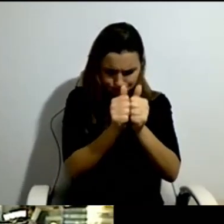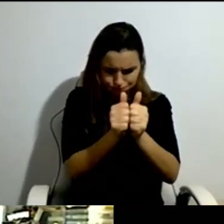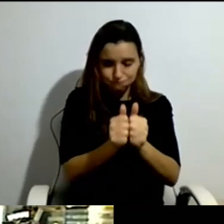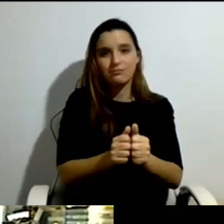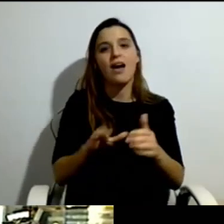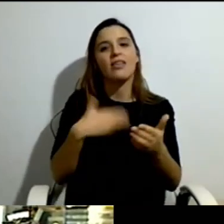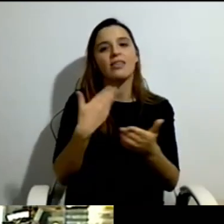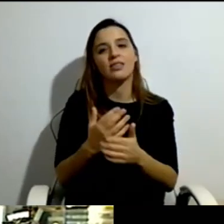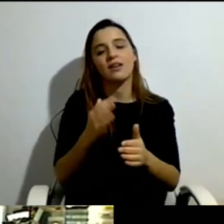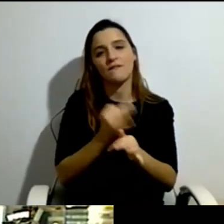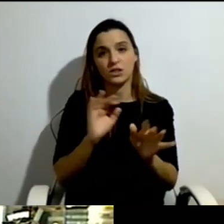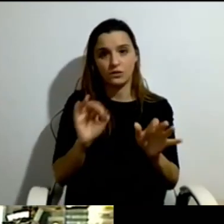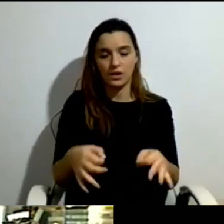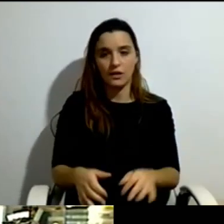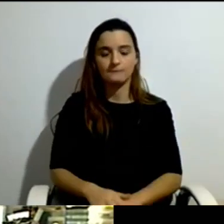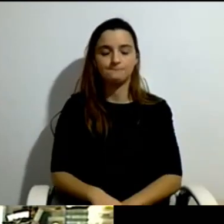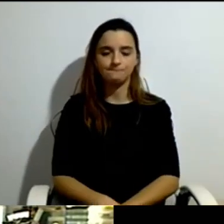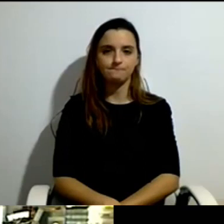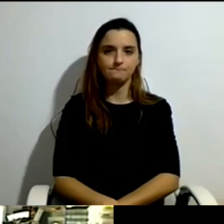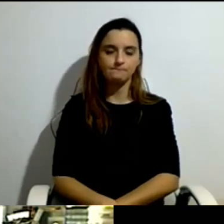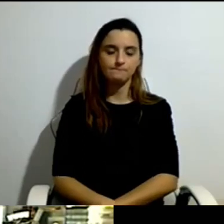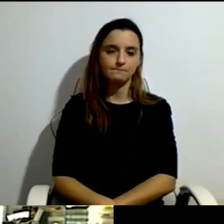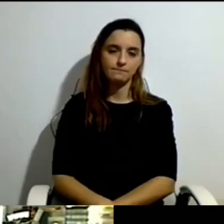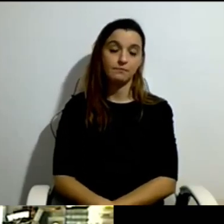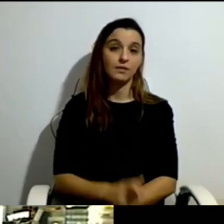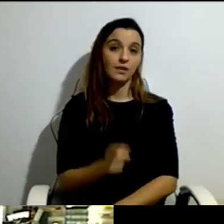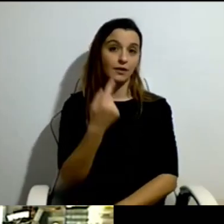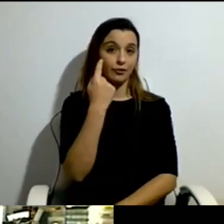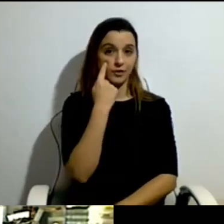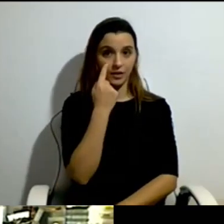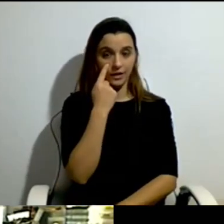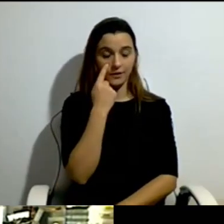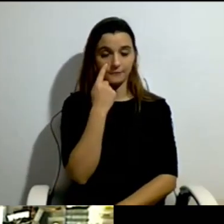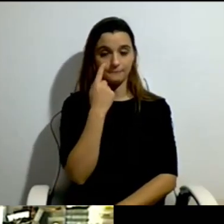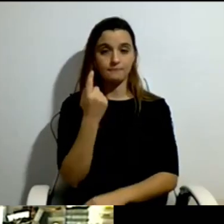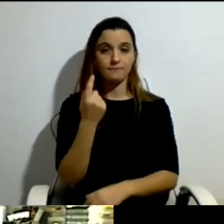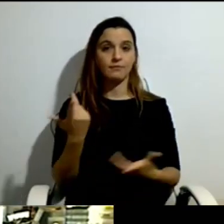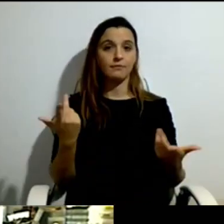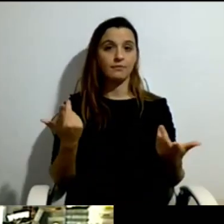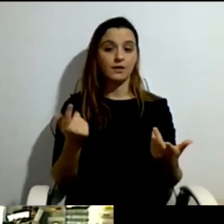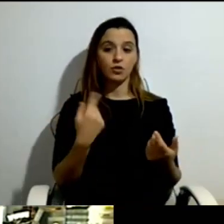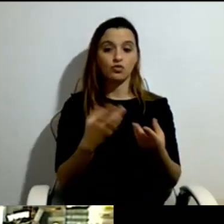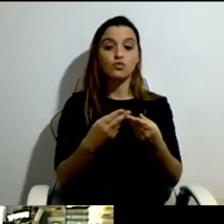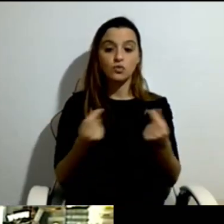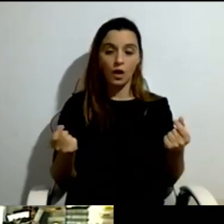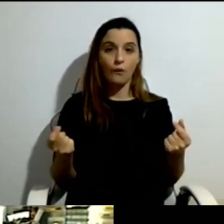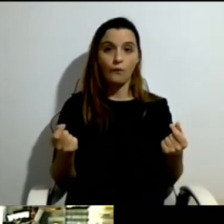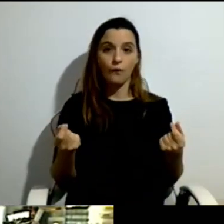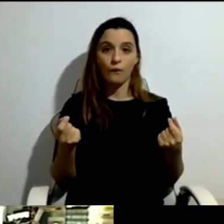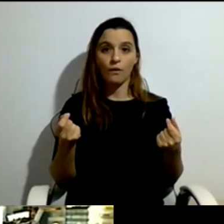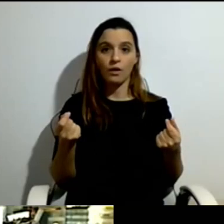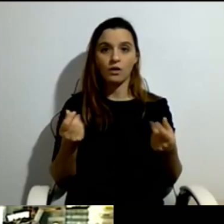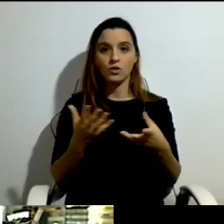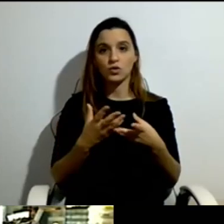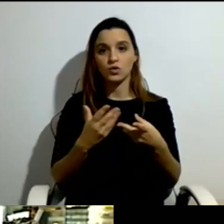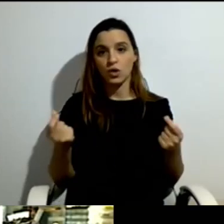again and again that the solution that we got was the solution we promised to them. That's the solution we want.